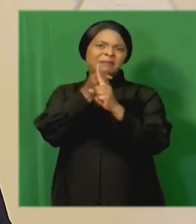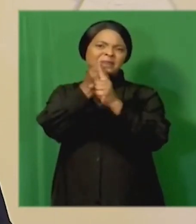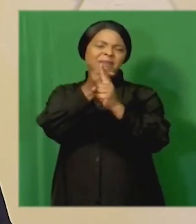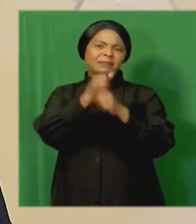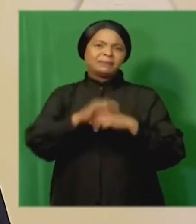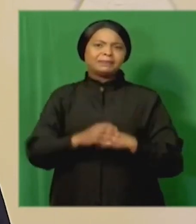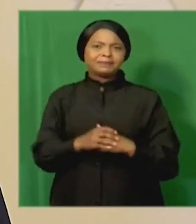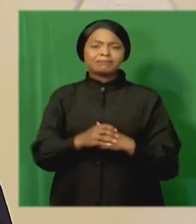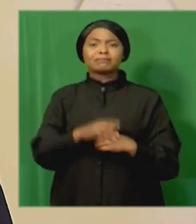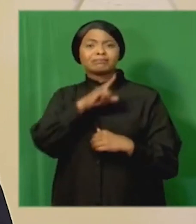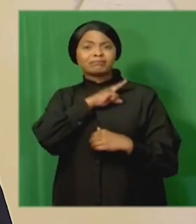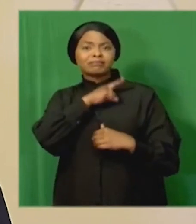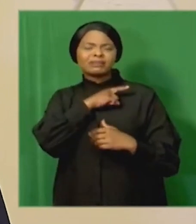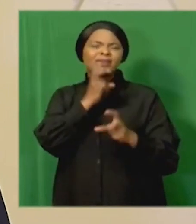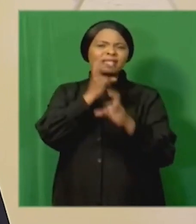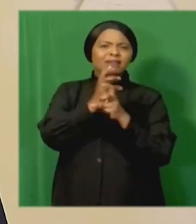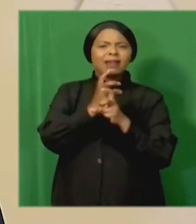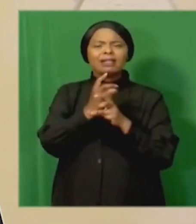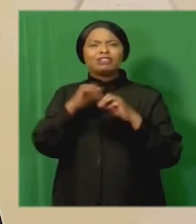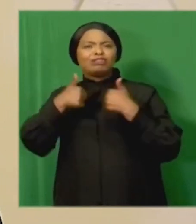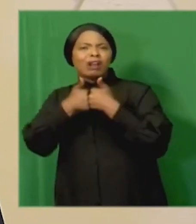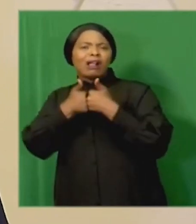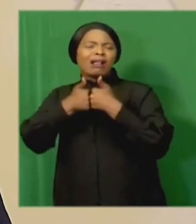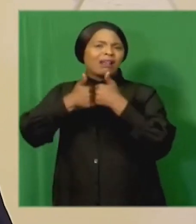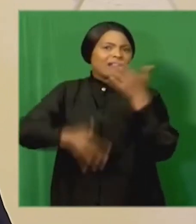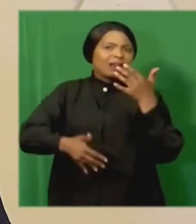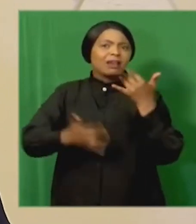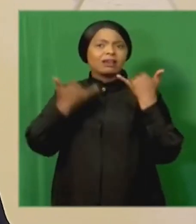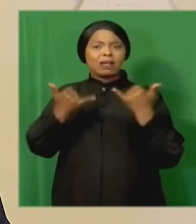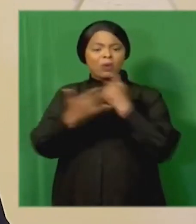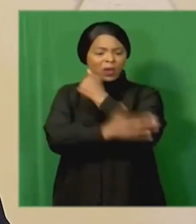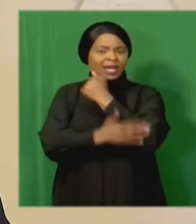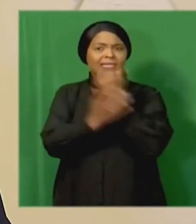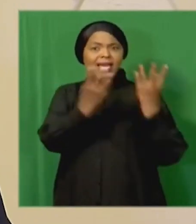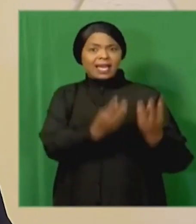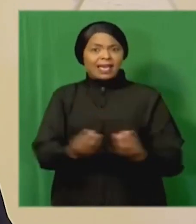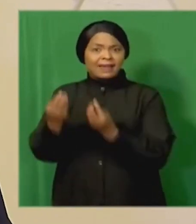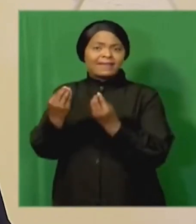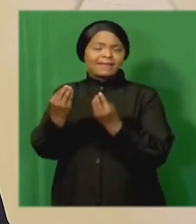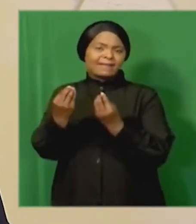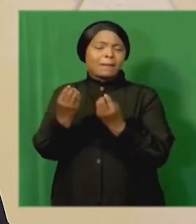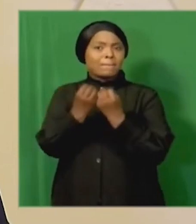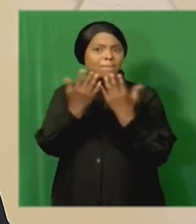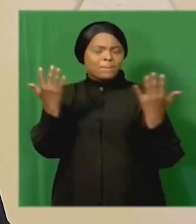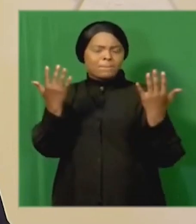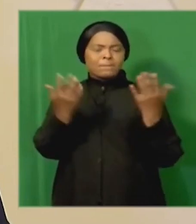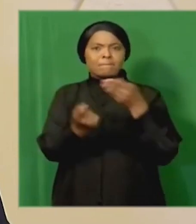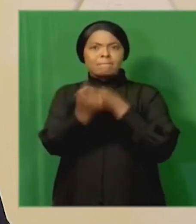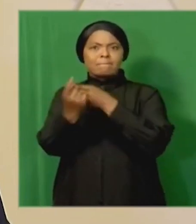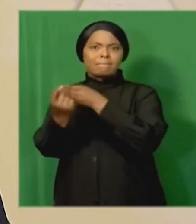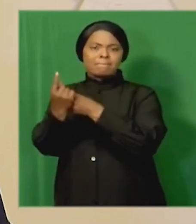The difficulties and challenges our country is facing today have many causes,